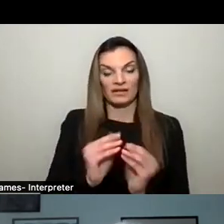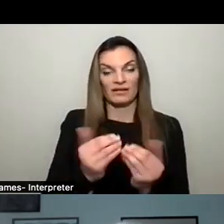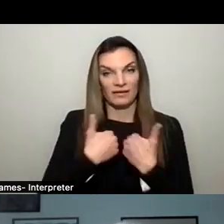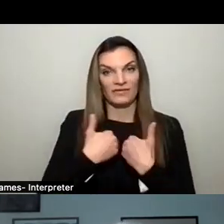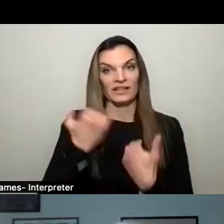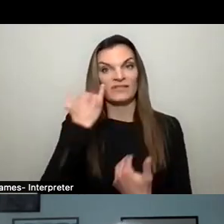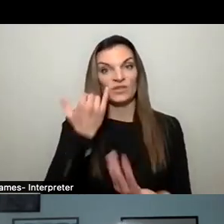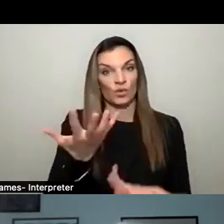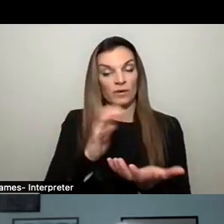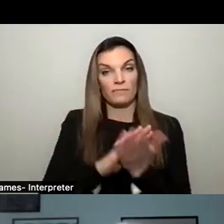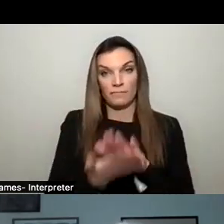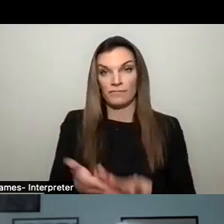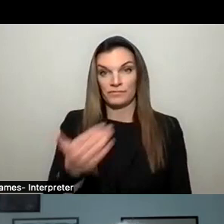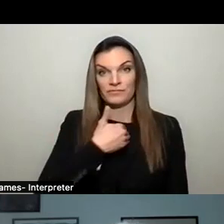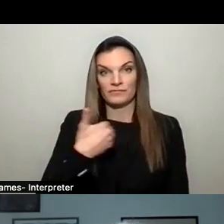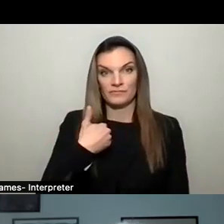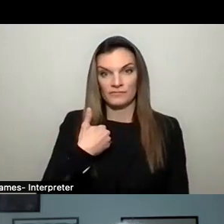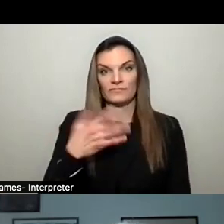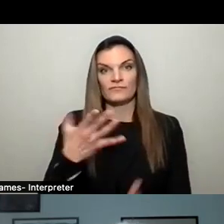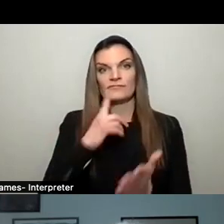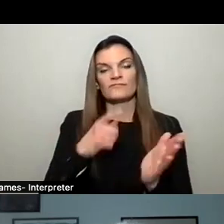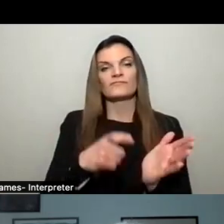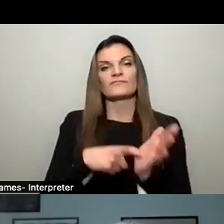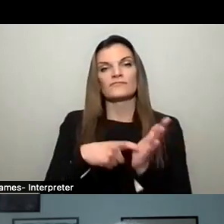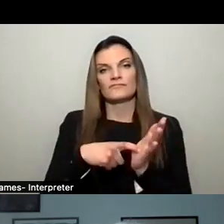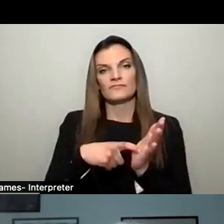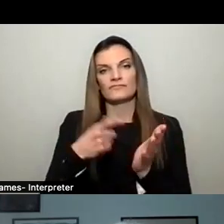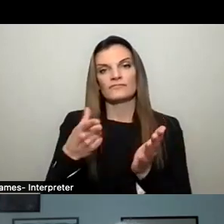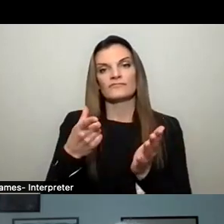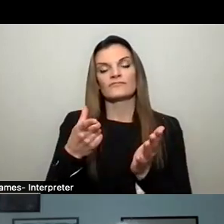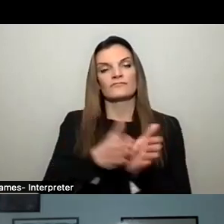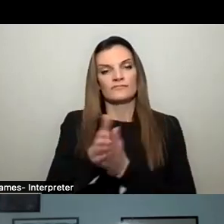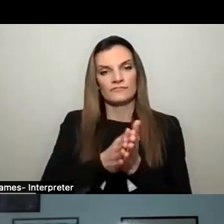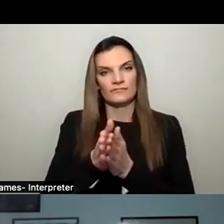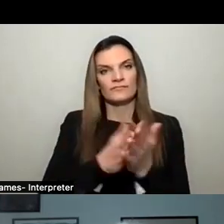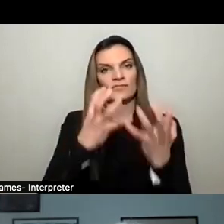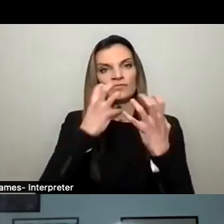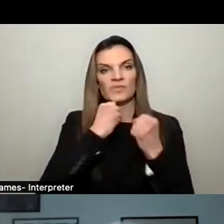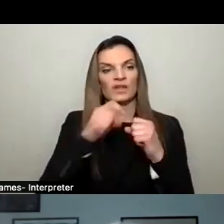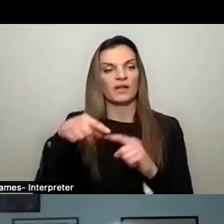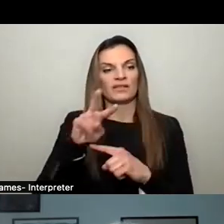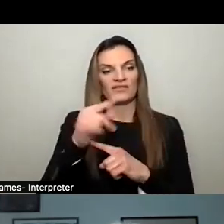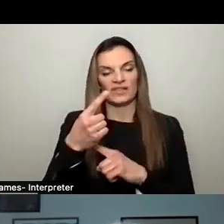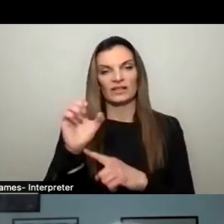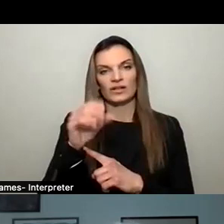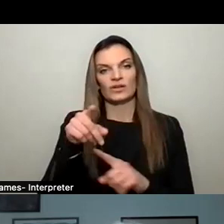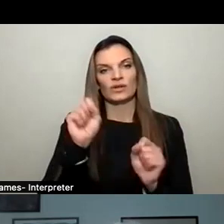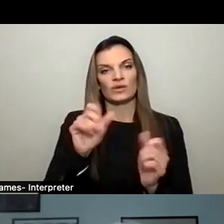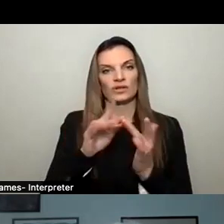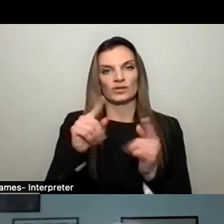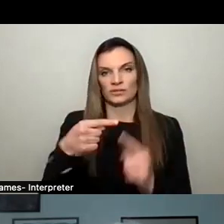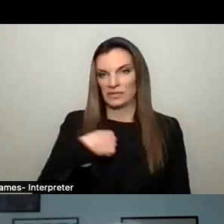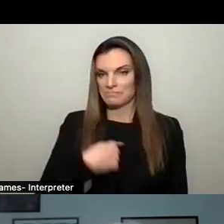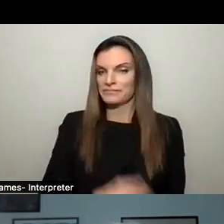want to be a member, uh, what's required is being, um, interested in caring deeply about the village and you can reach out to me